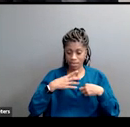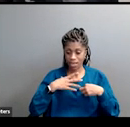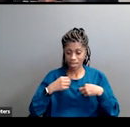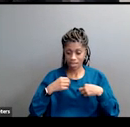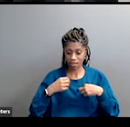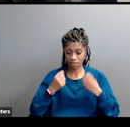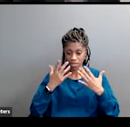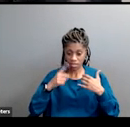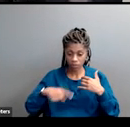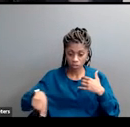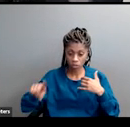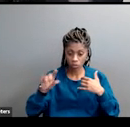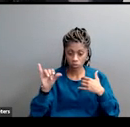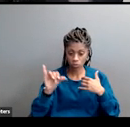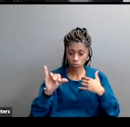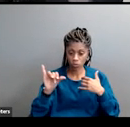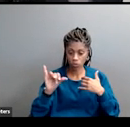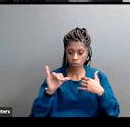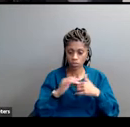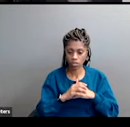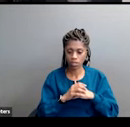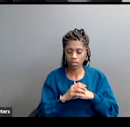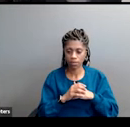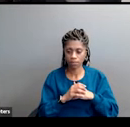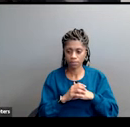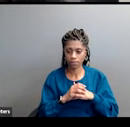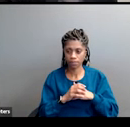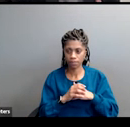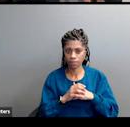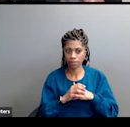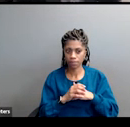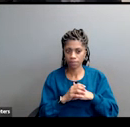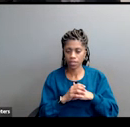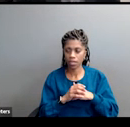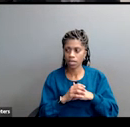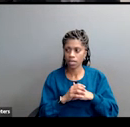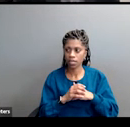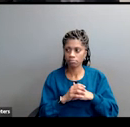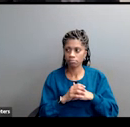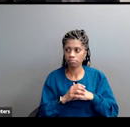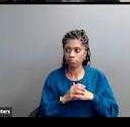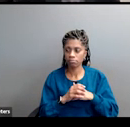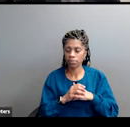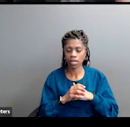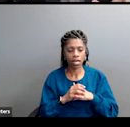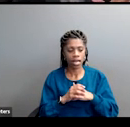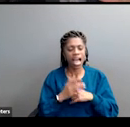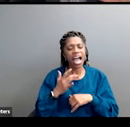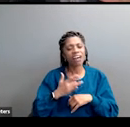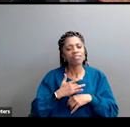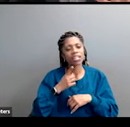understanding. And we have this understanding at a level of a paradigm. here by paradigm, I mean,